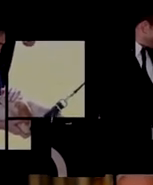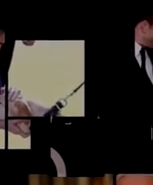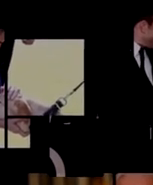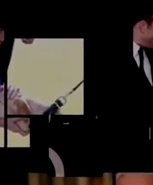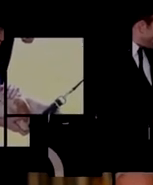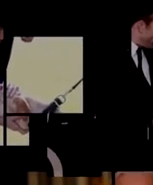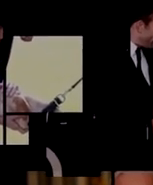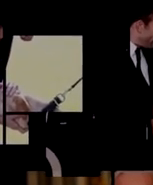What you realize? You